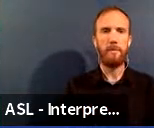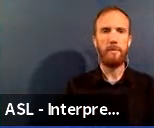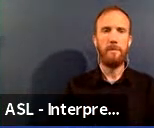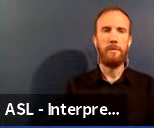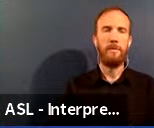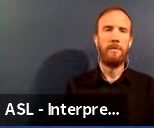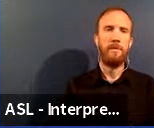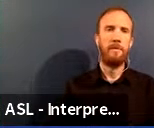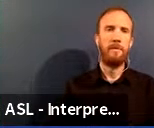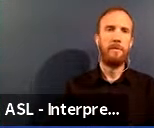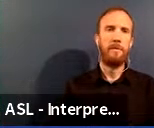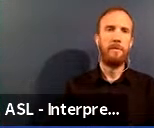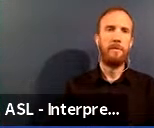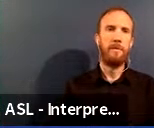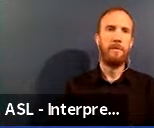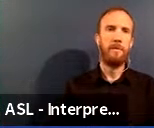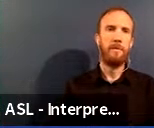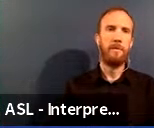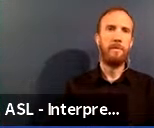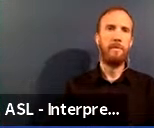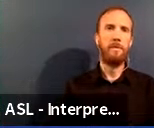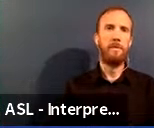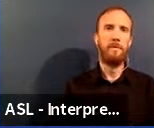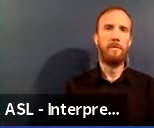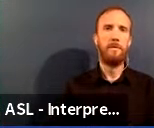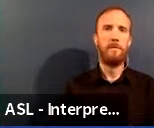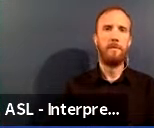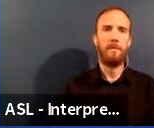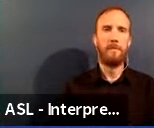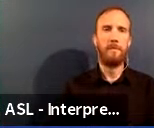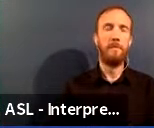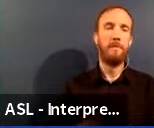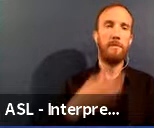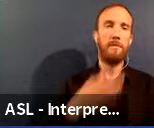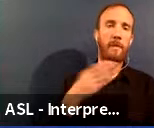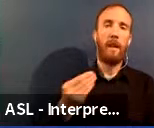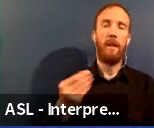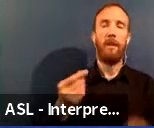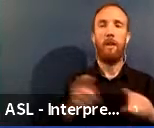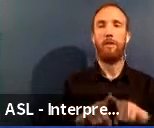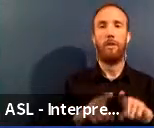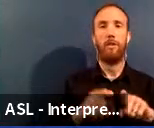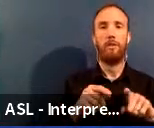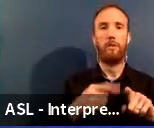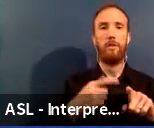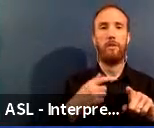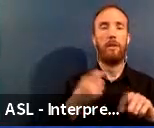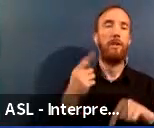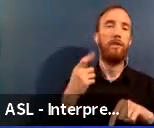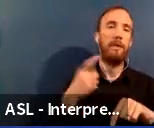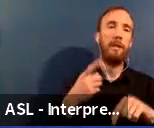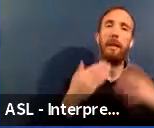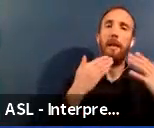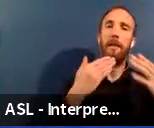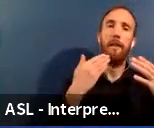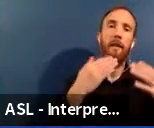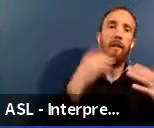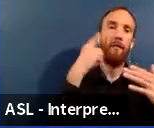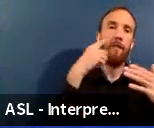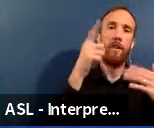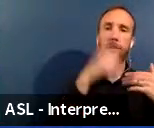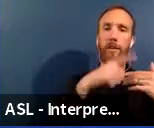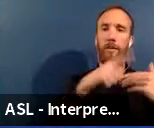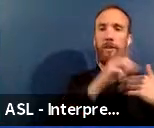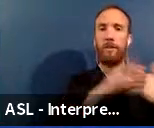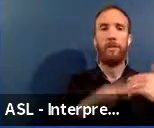and it's also good to, I always, um, really, really just appreciate the questions that people ask because they keep me